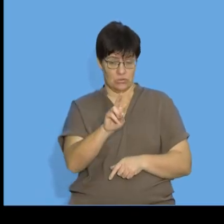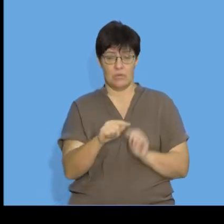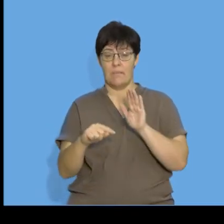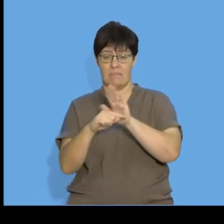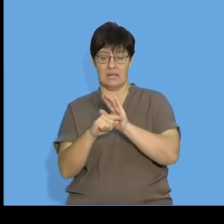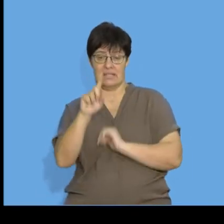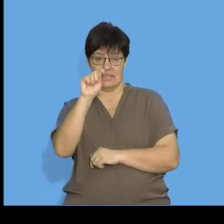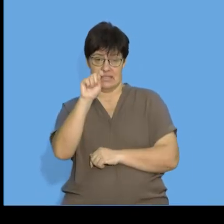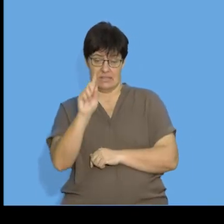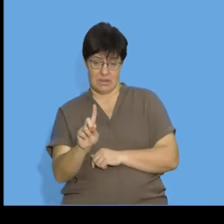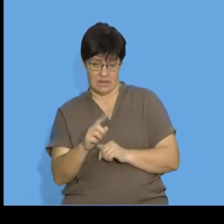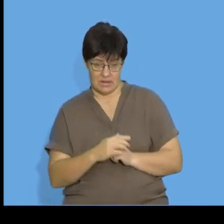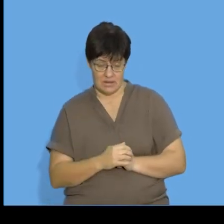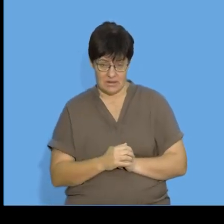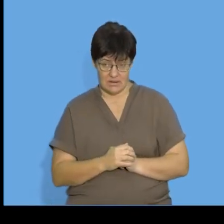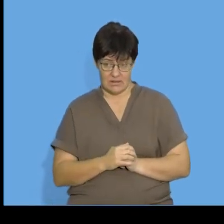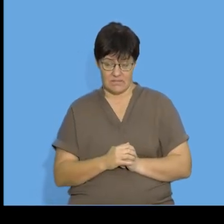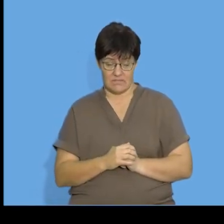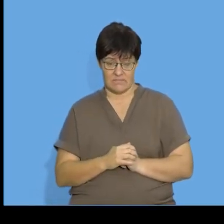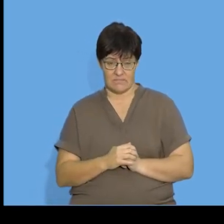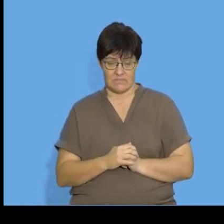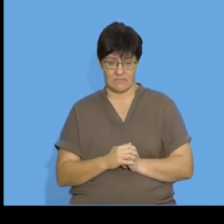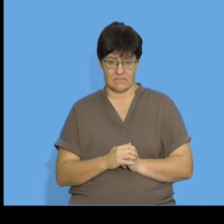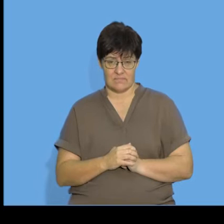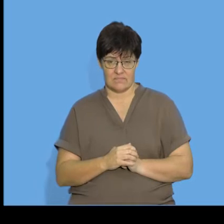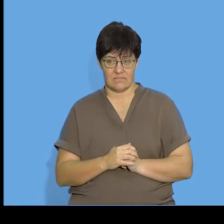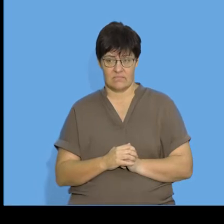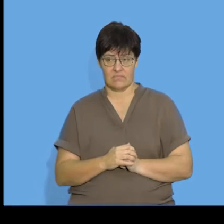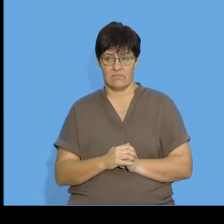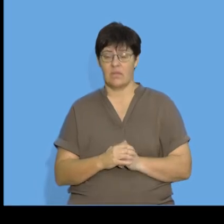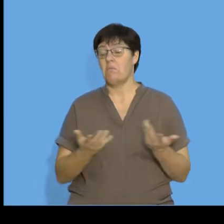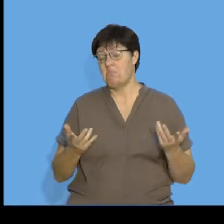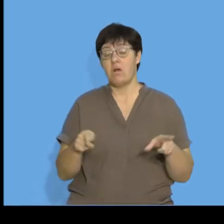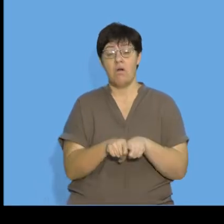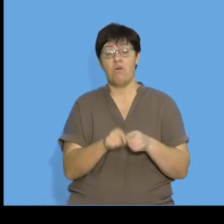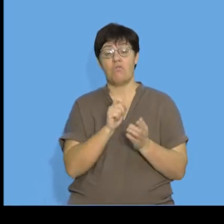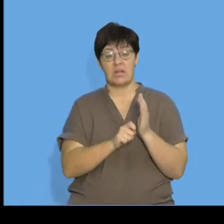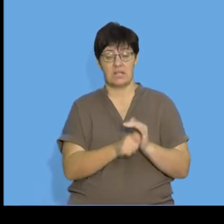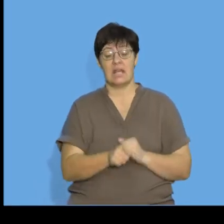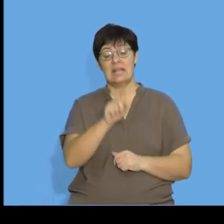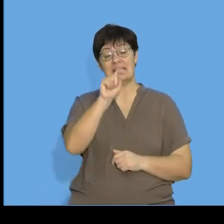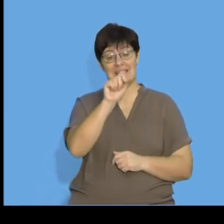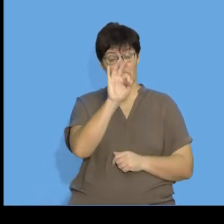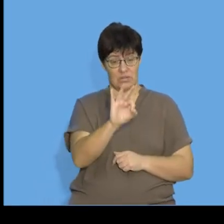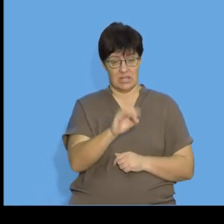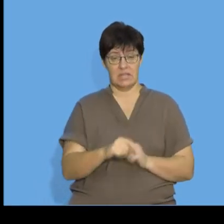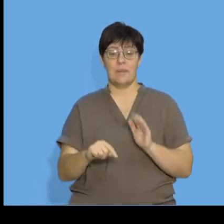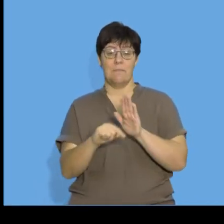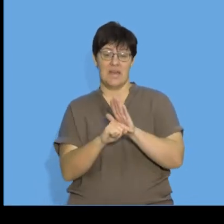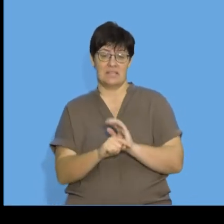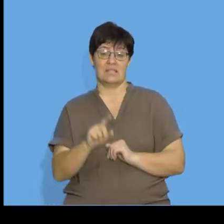minus term 1, but I could also write it as T3